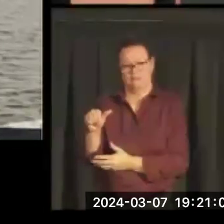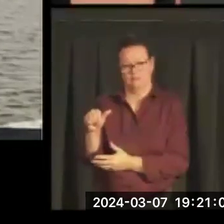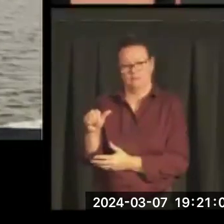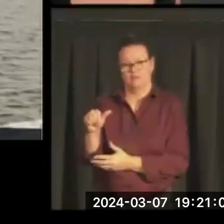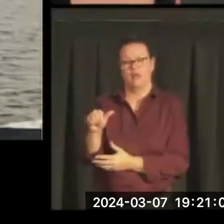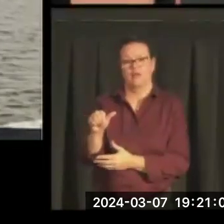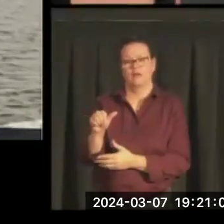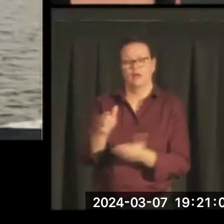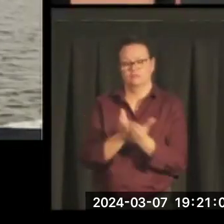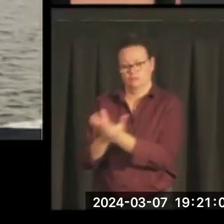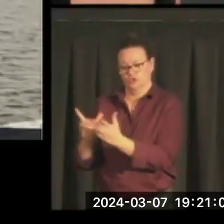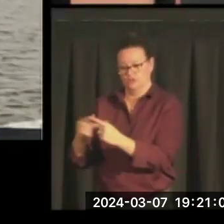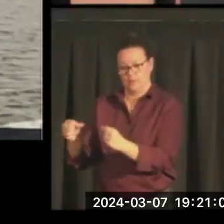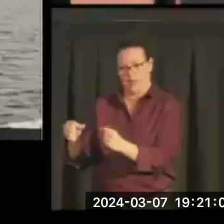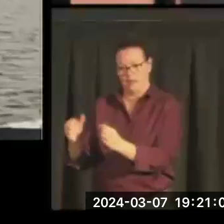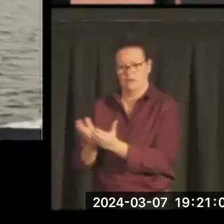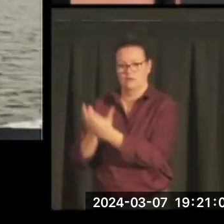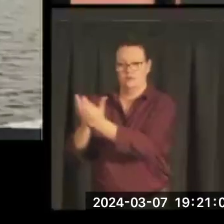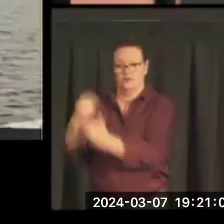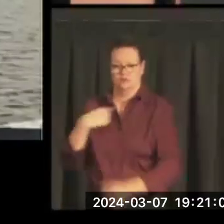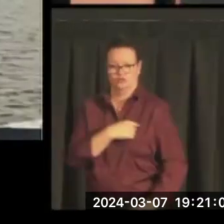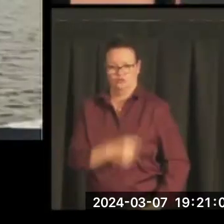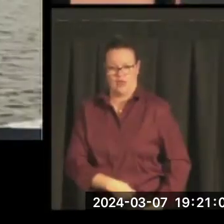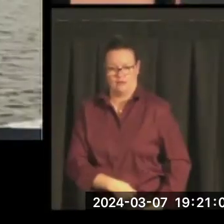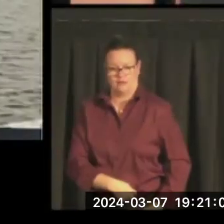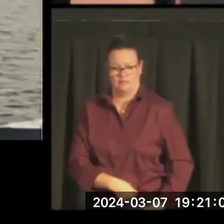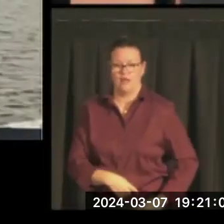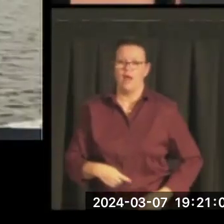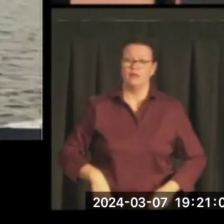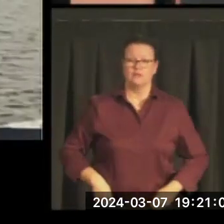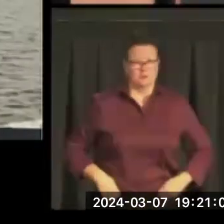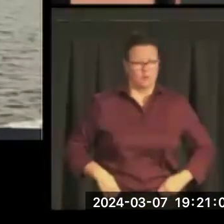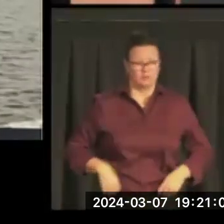went to China, and opened up this lifelong interest to him.